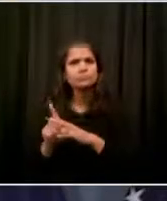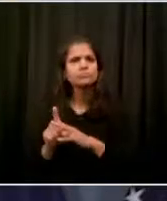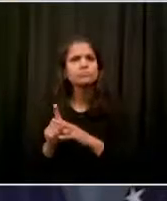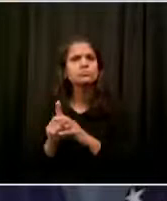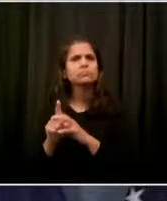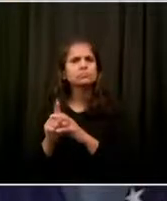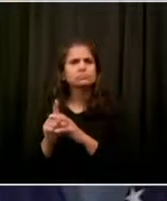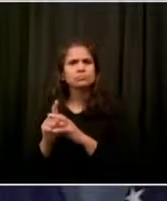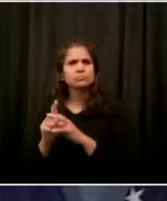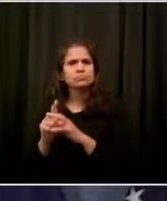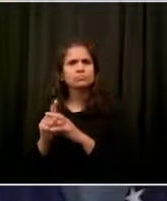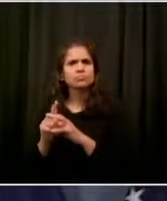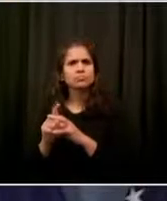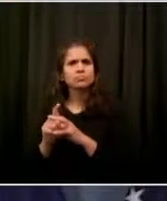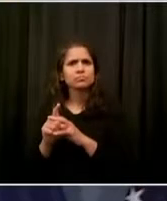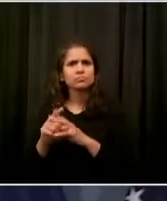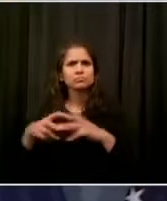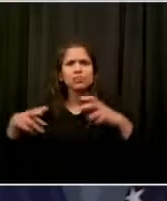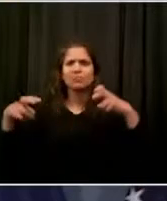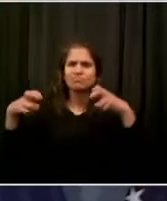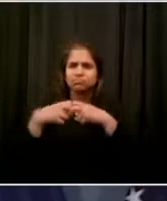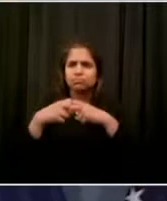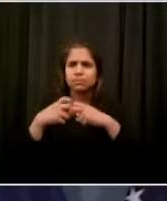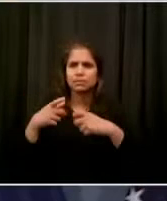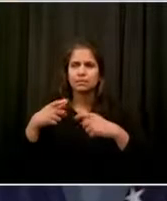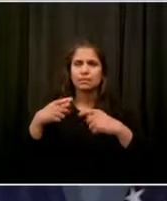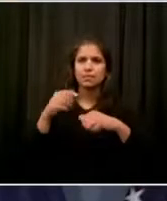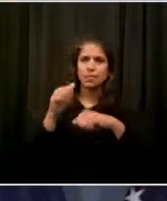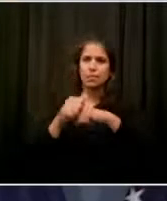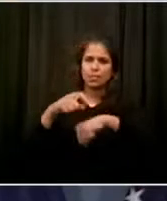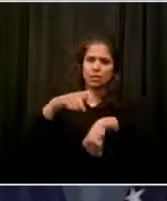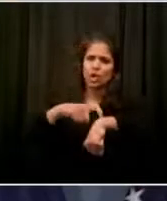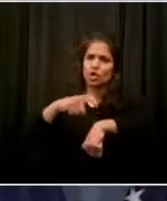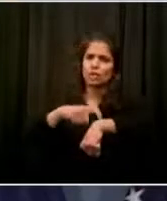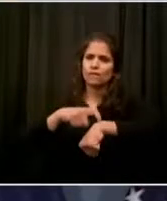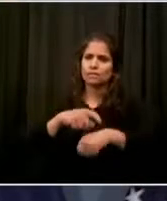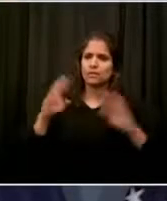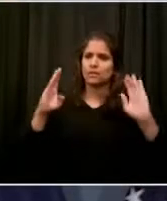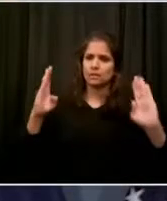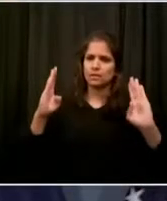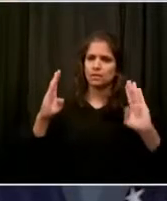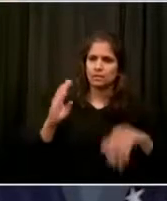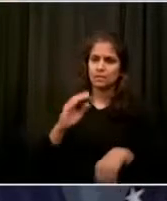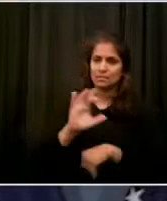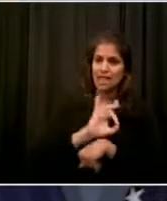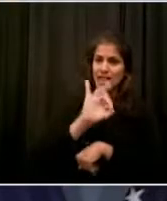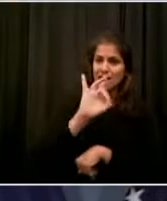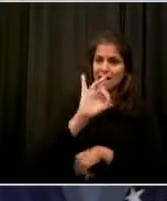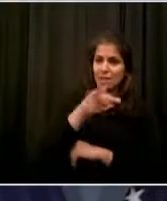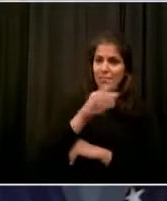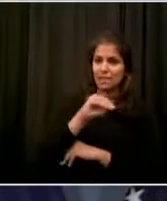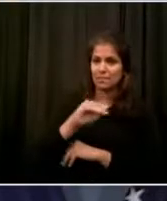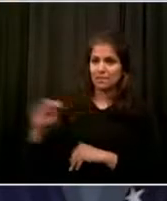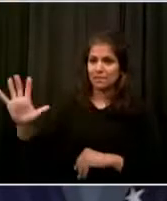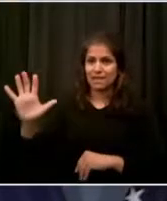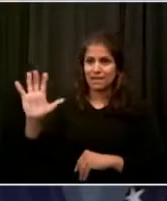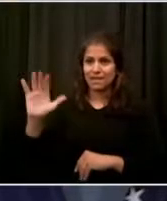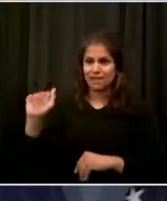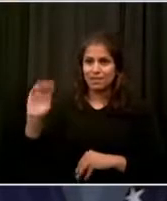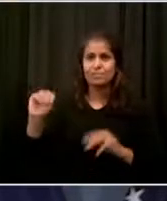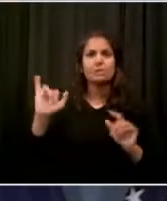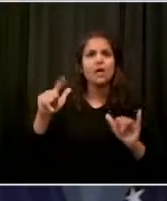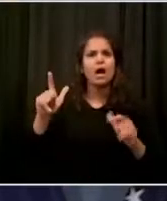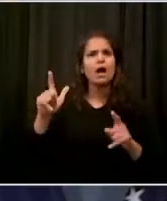were exempt from the curfew. When one legal observer tried to show officers documentation of that exemption, an officer